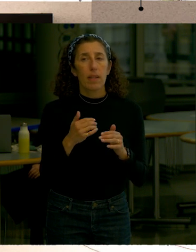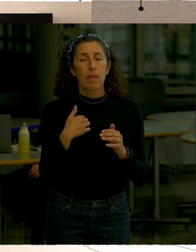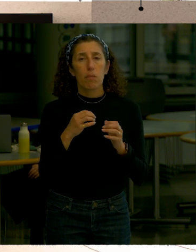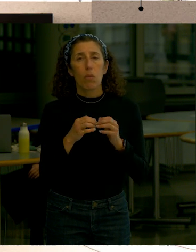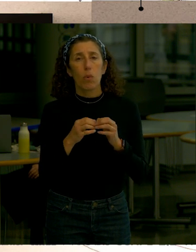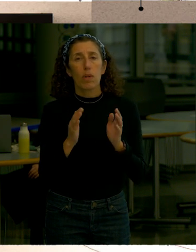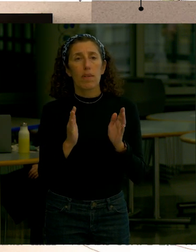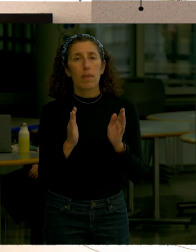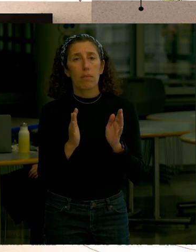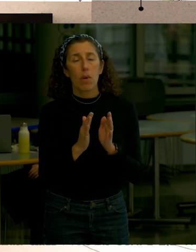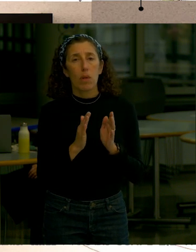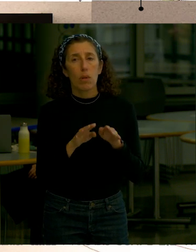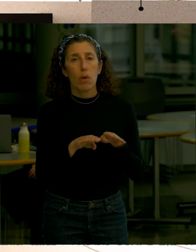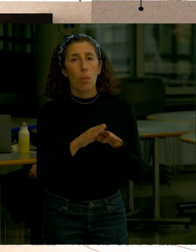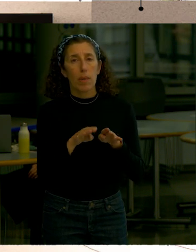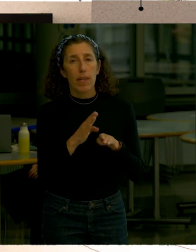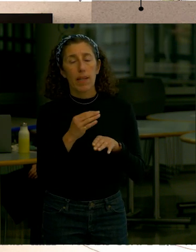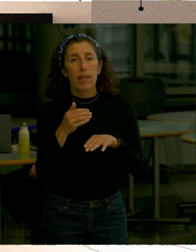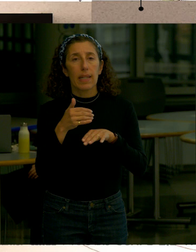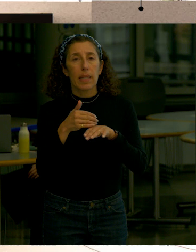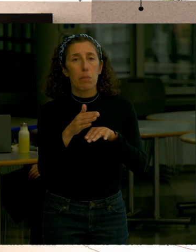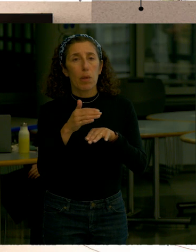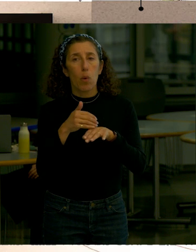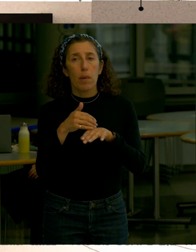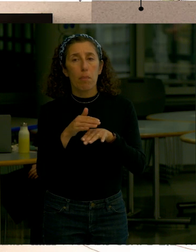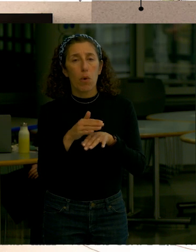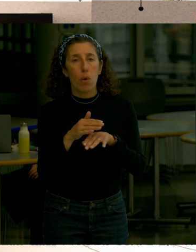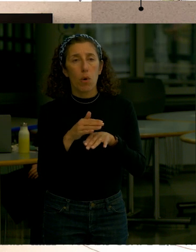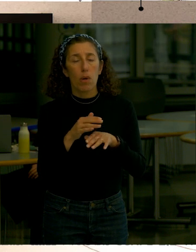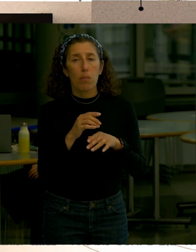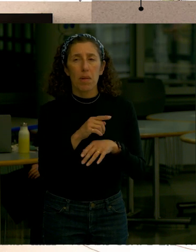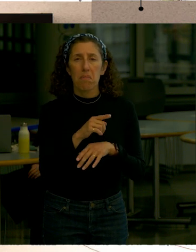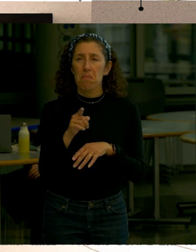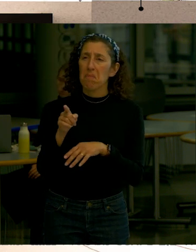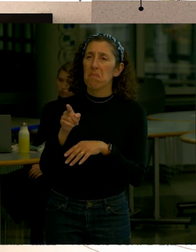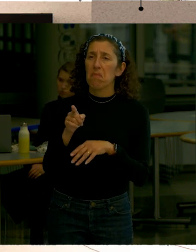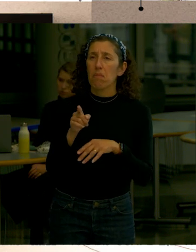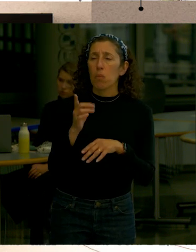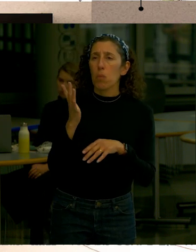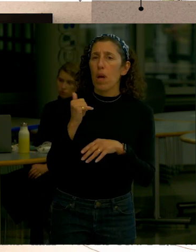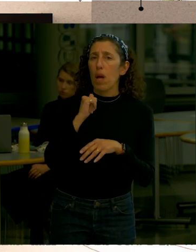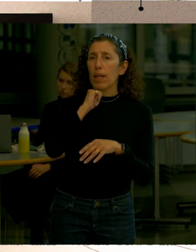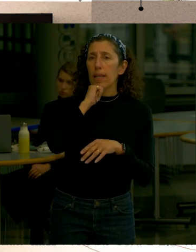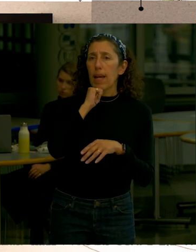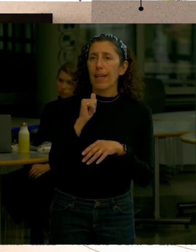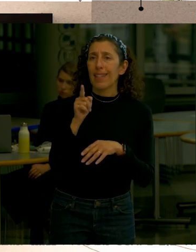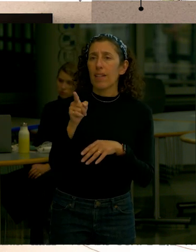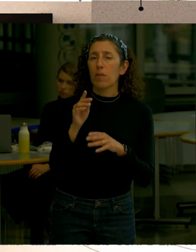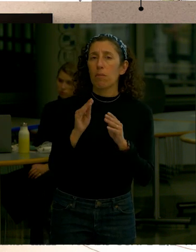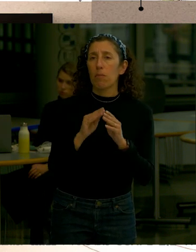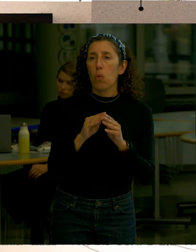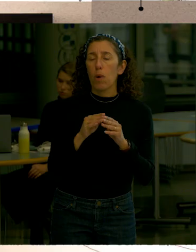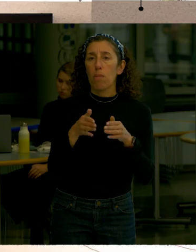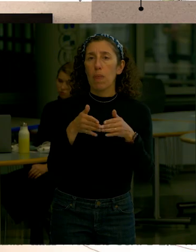and deployables could that not be applied here to open these as much as possible